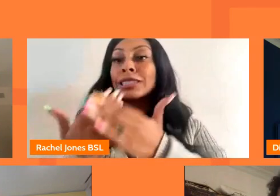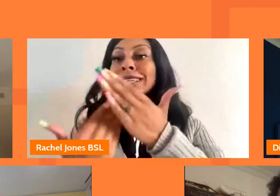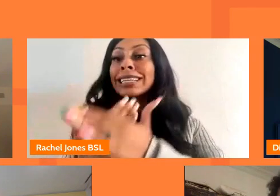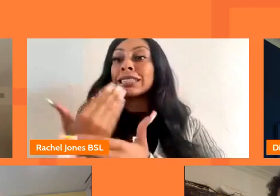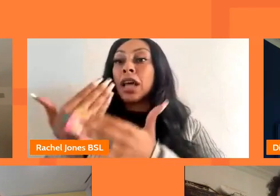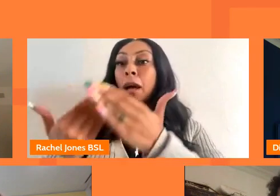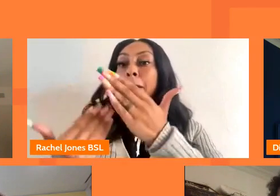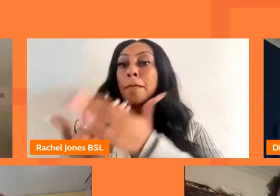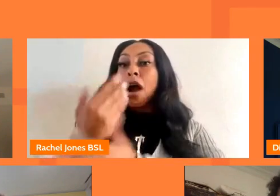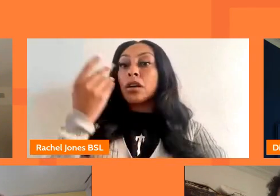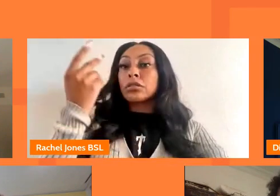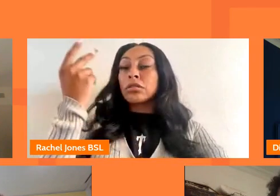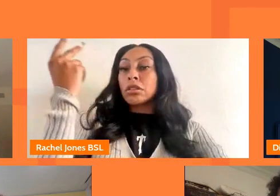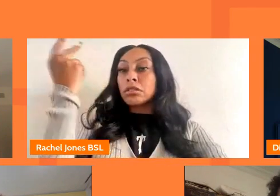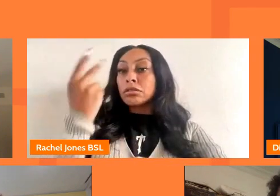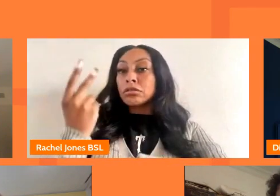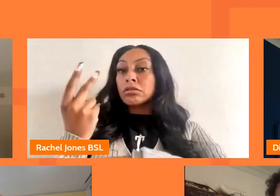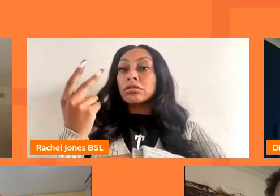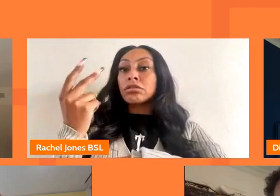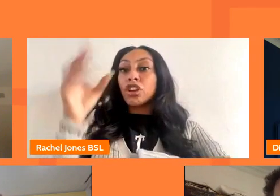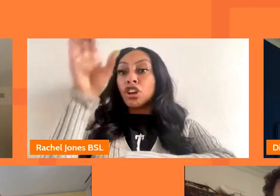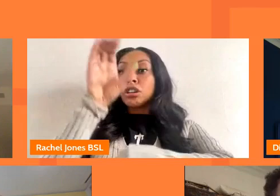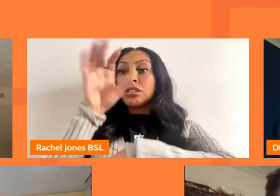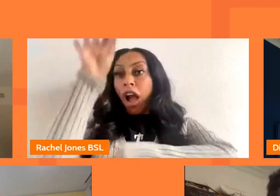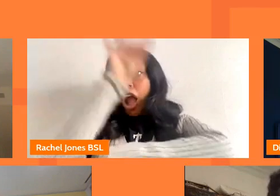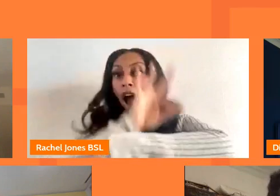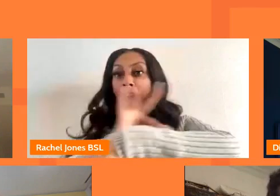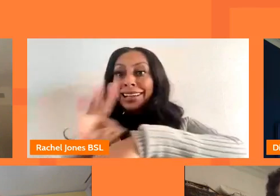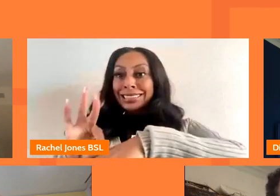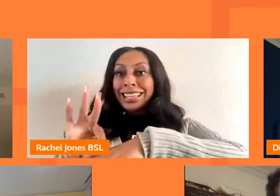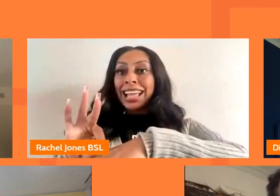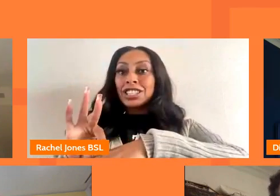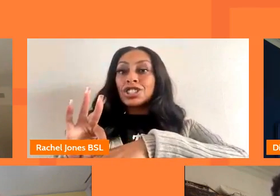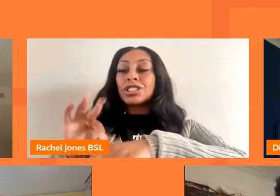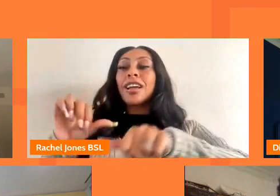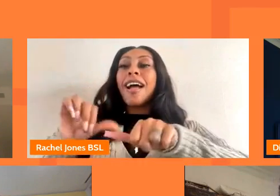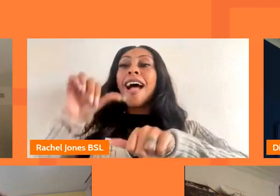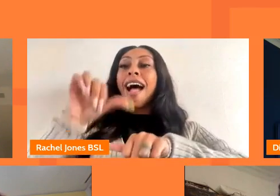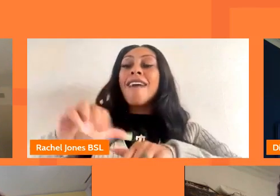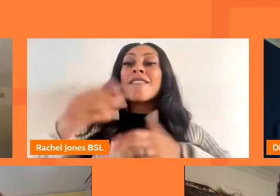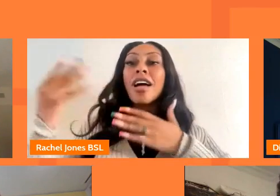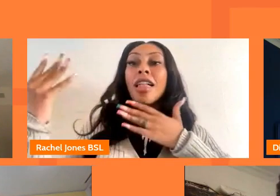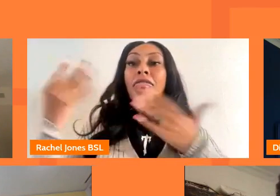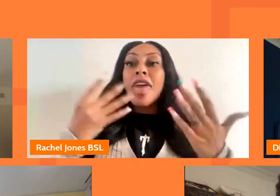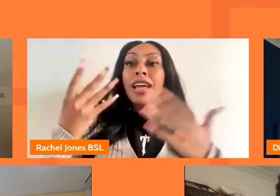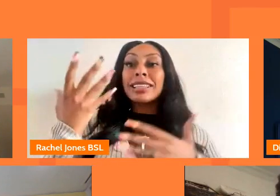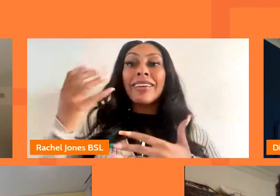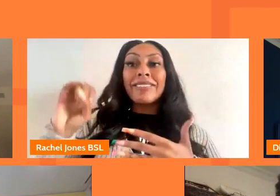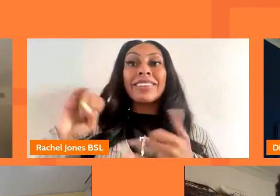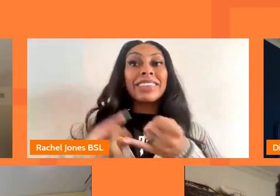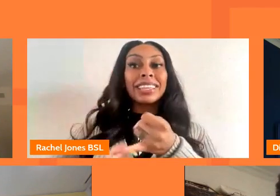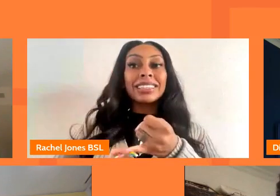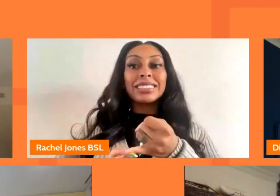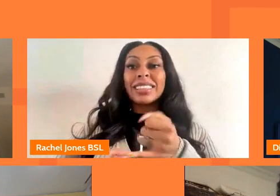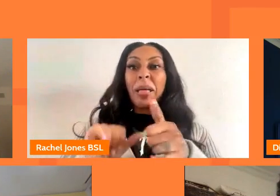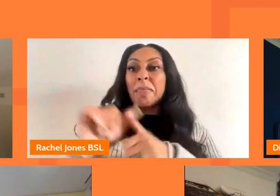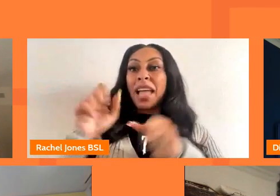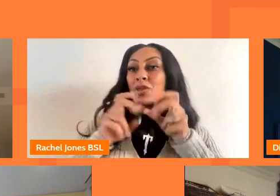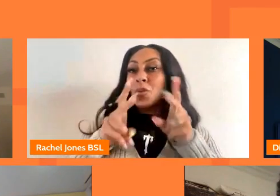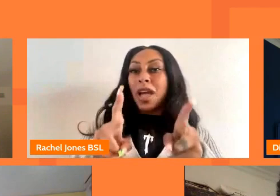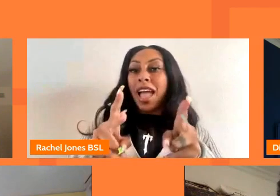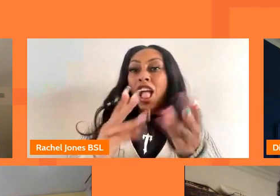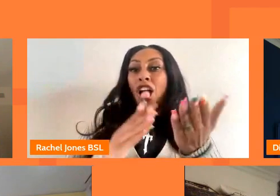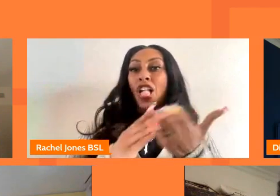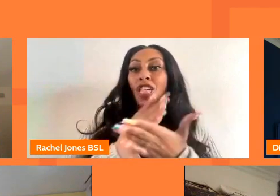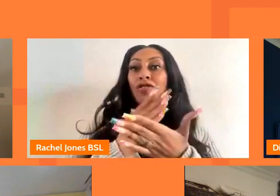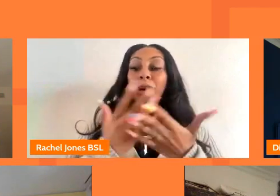change that that brought on britain in the night after the war in the 1950s the best way to tell that story is not through a